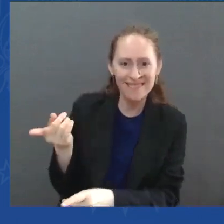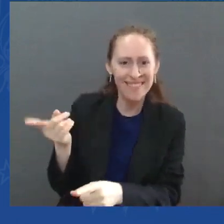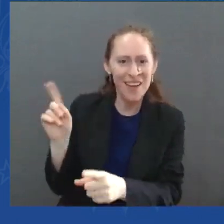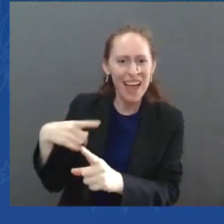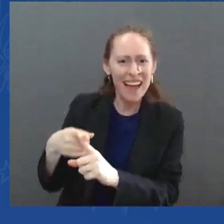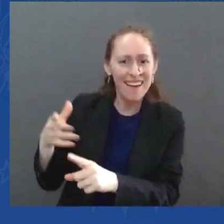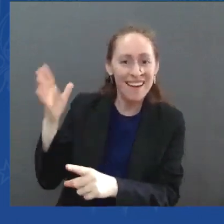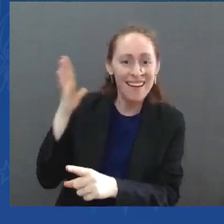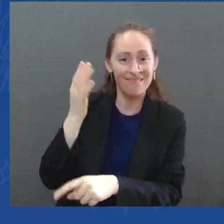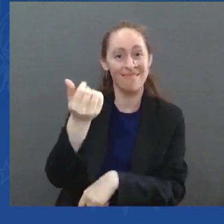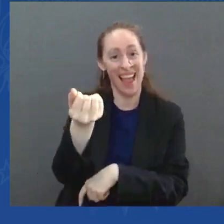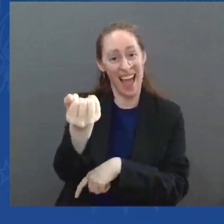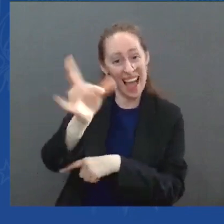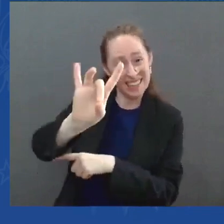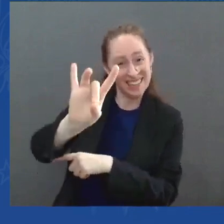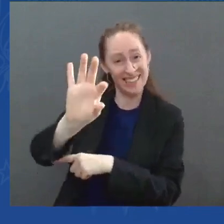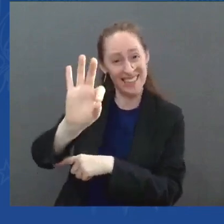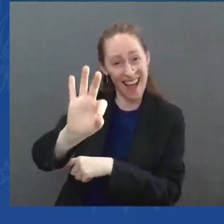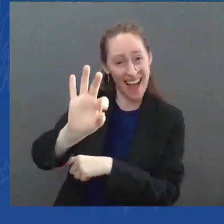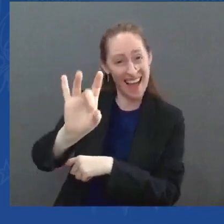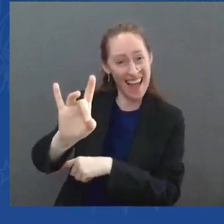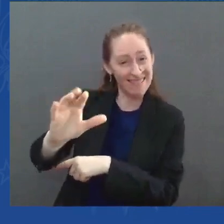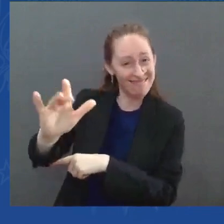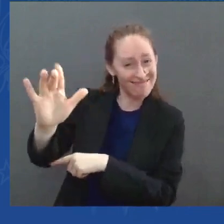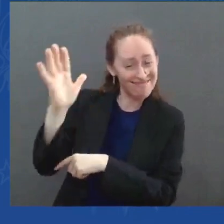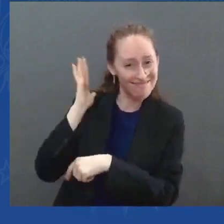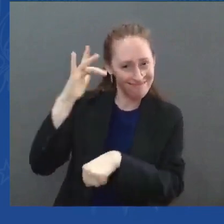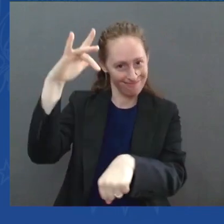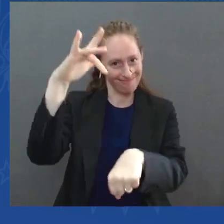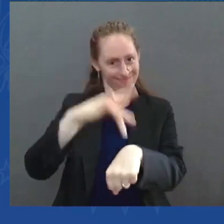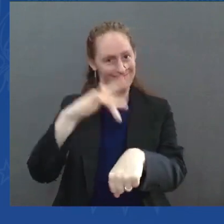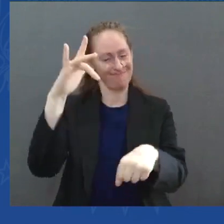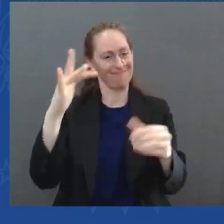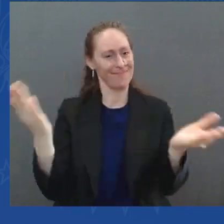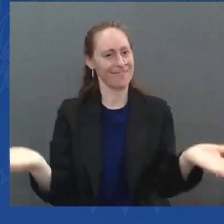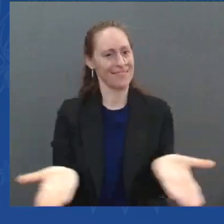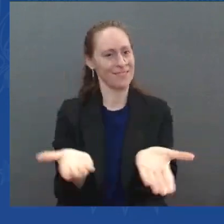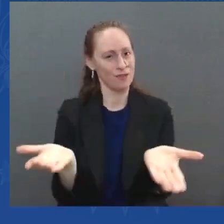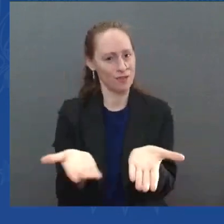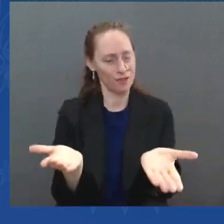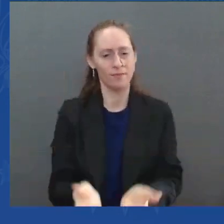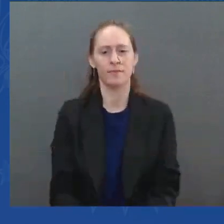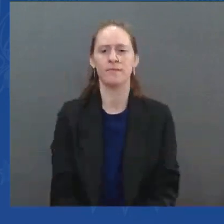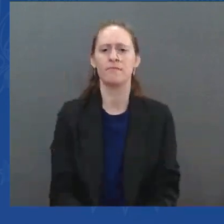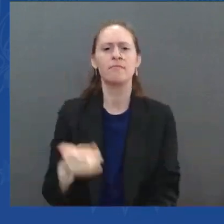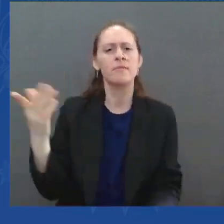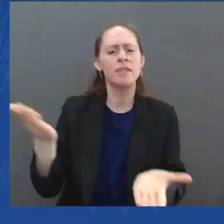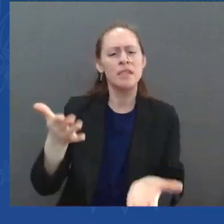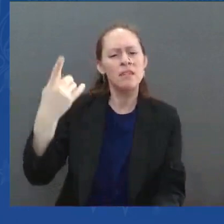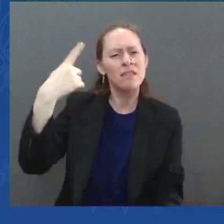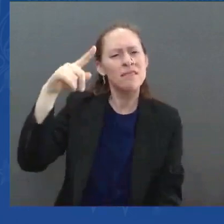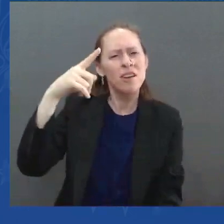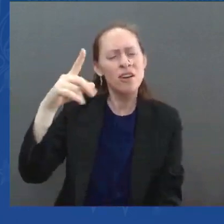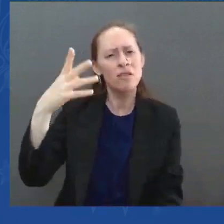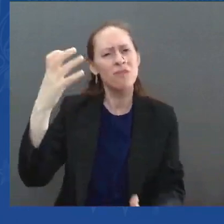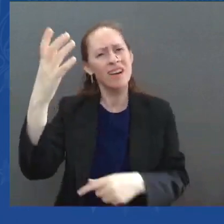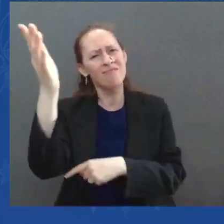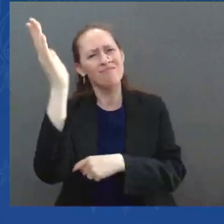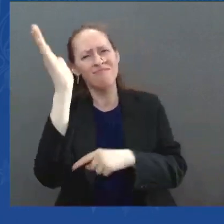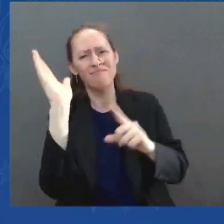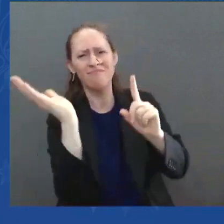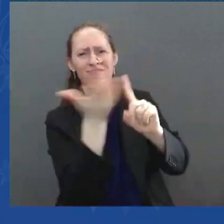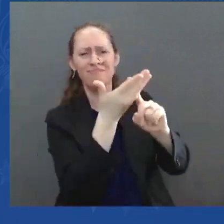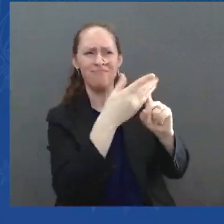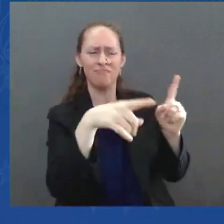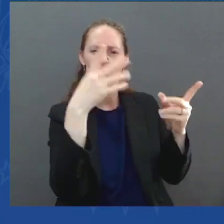make a case for the Anti-Lynching Law. It was over 100 years ago in 1900, North